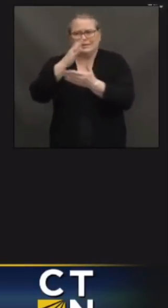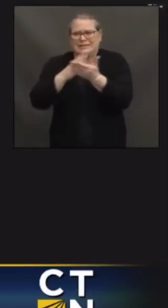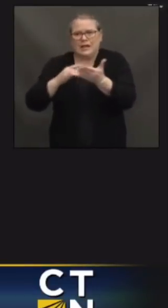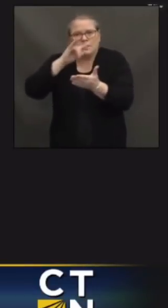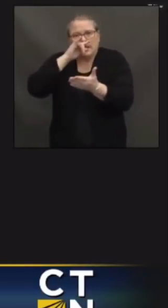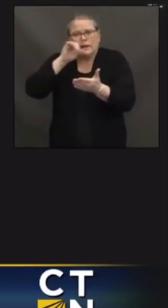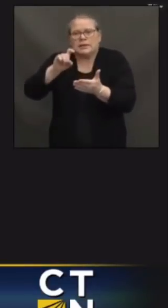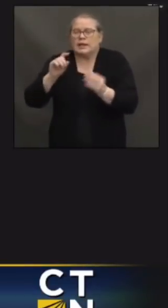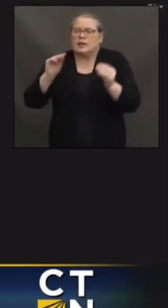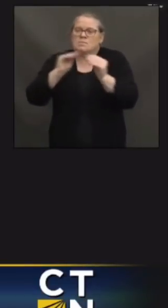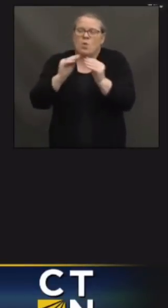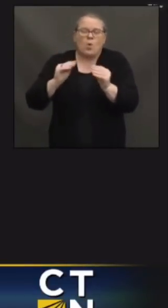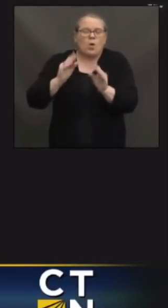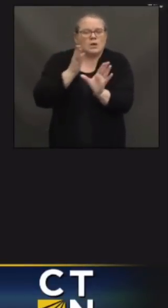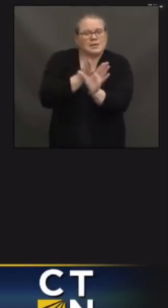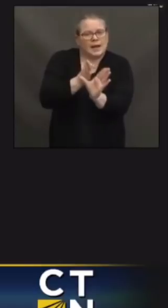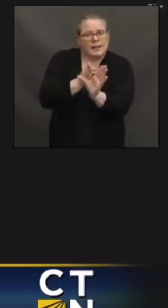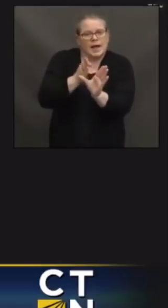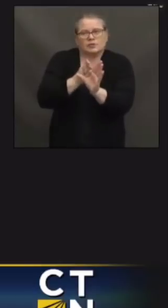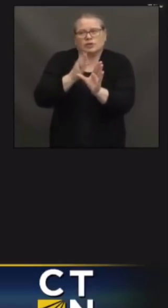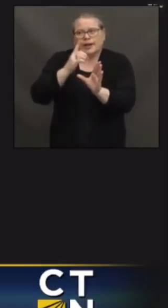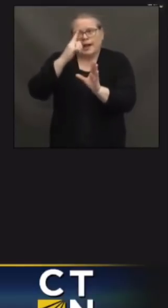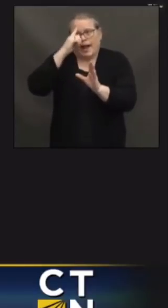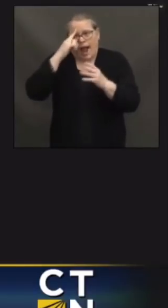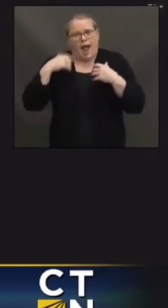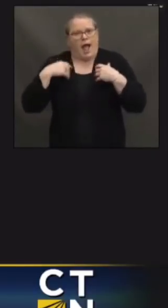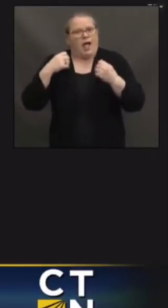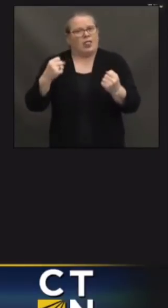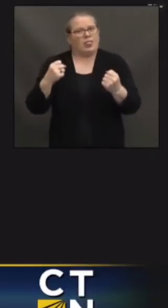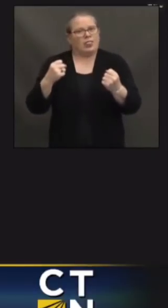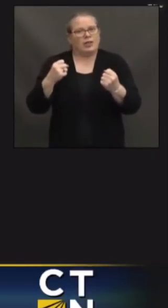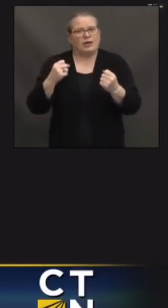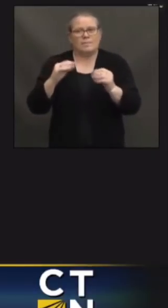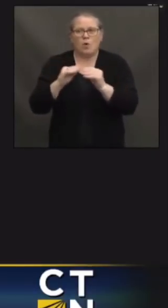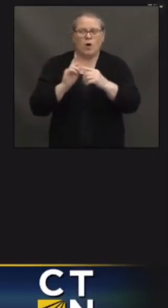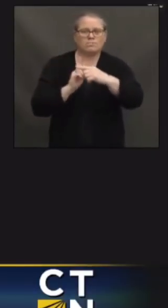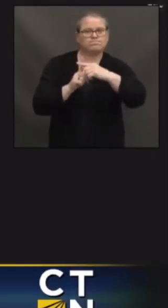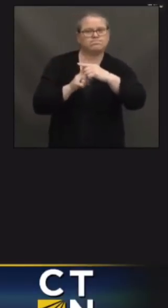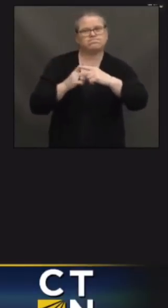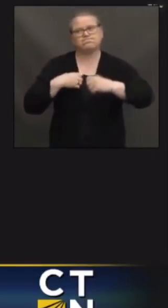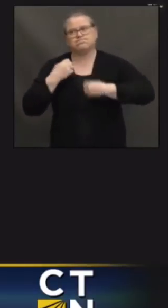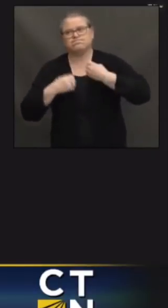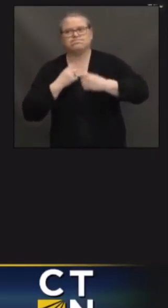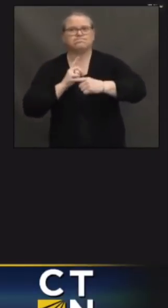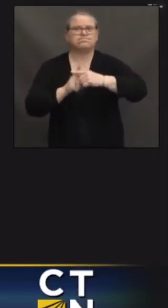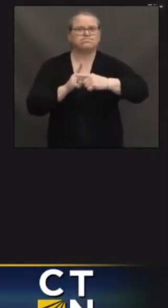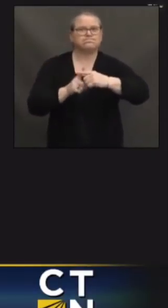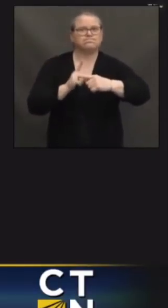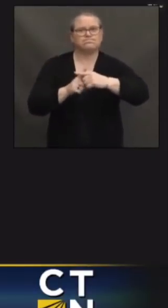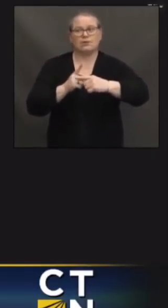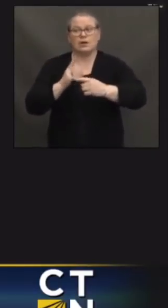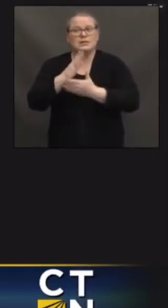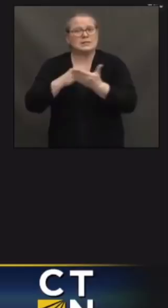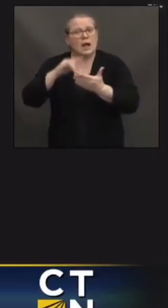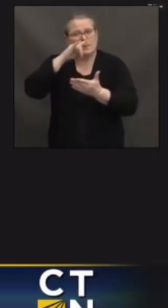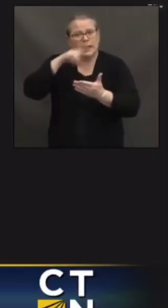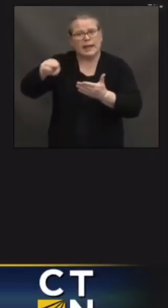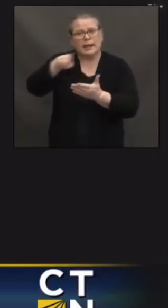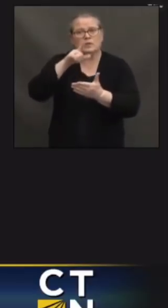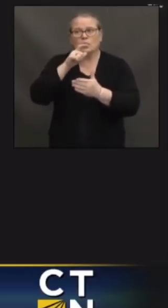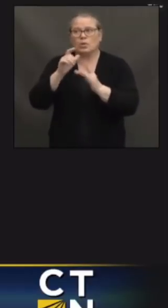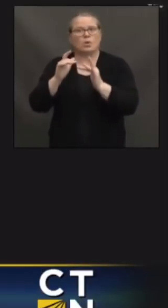healthy experience this summer. We're going to need to make sure that all of those kids that have been chronically absent, the kids who haven't signed up